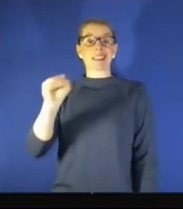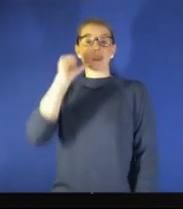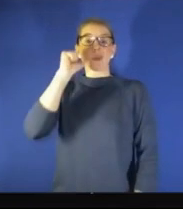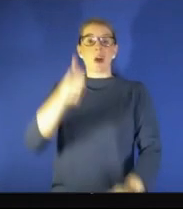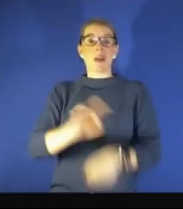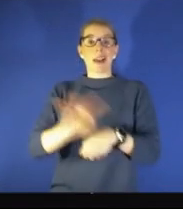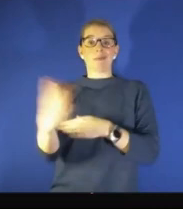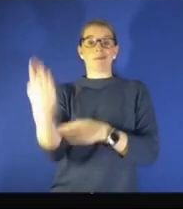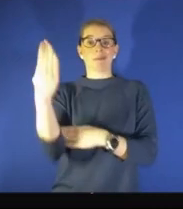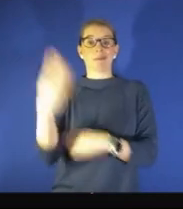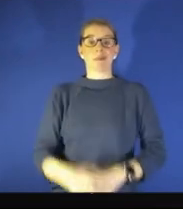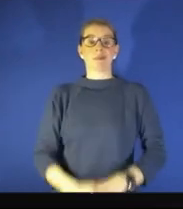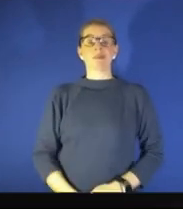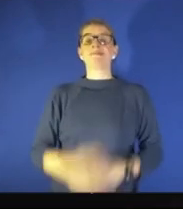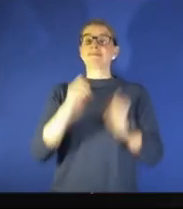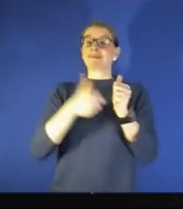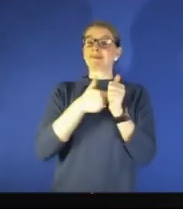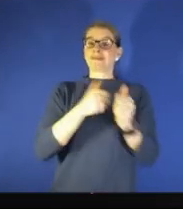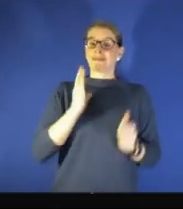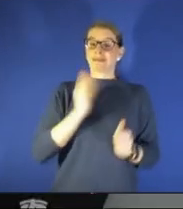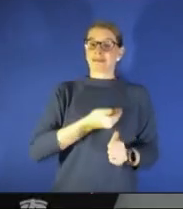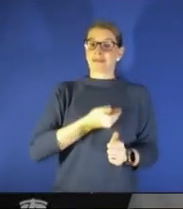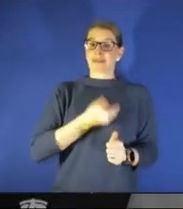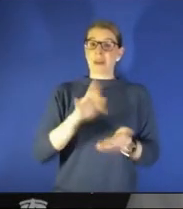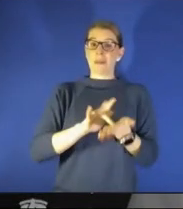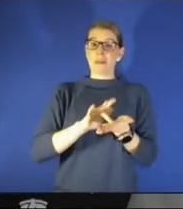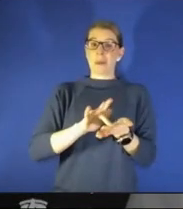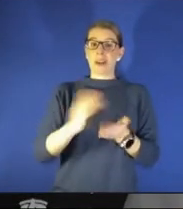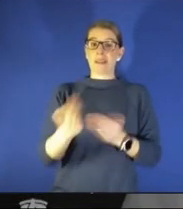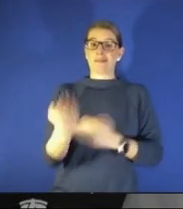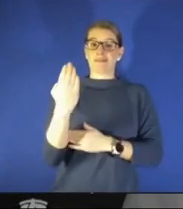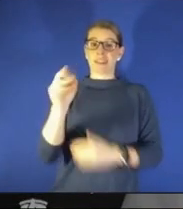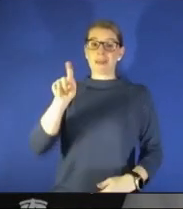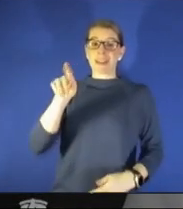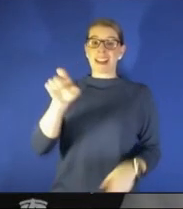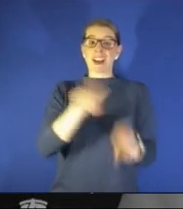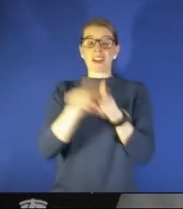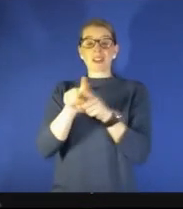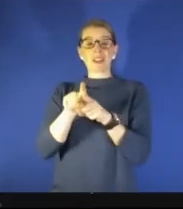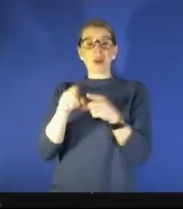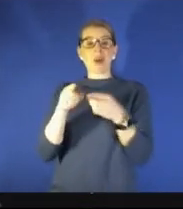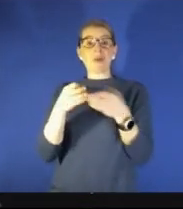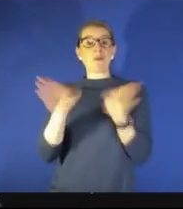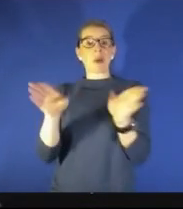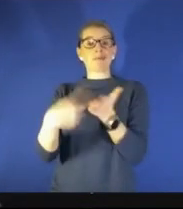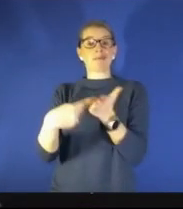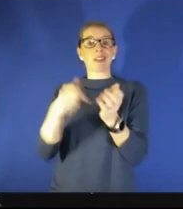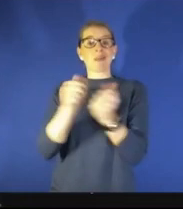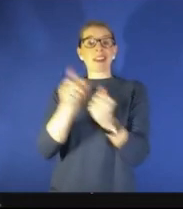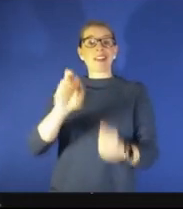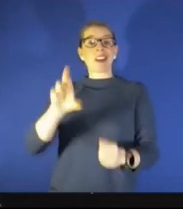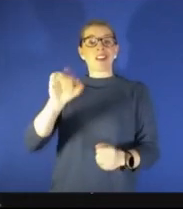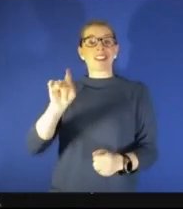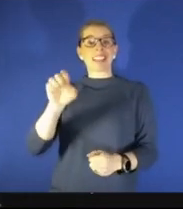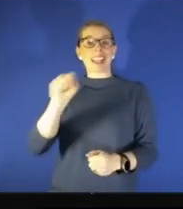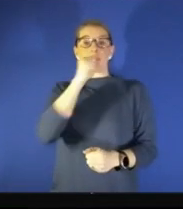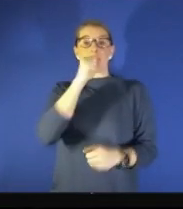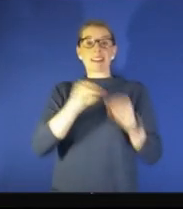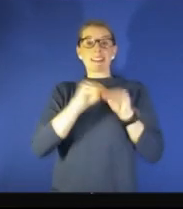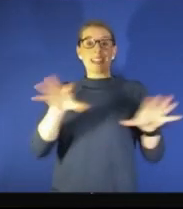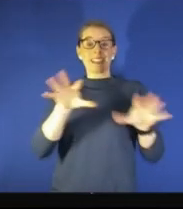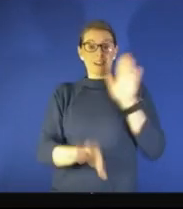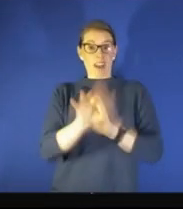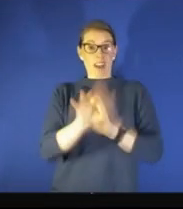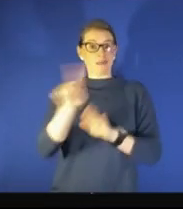subscribe to our morning medical update and open mics with dr steitz podcasts now everywhere podcasts are